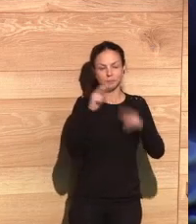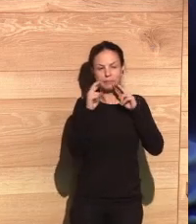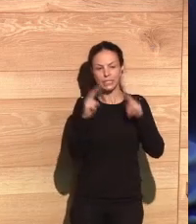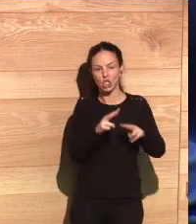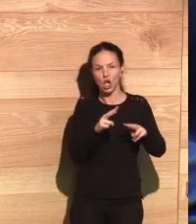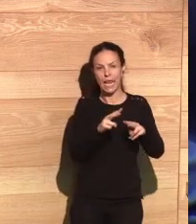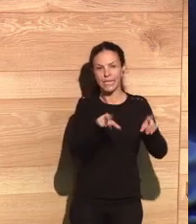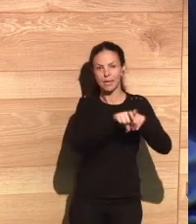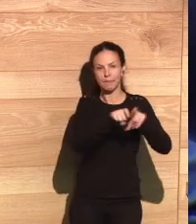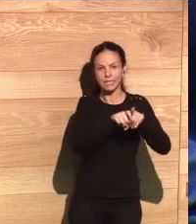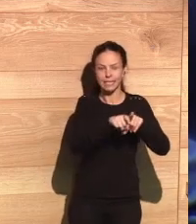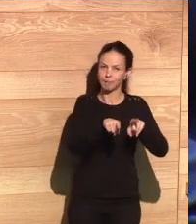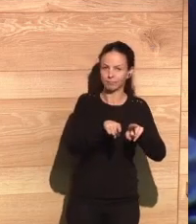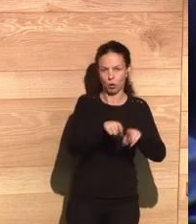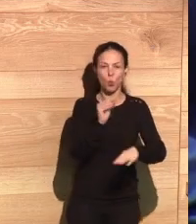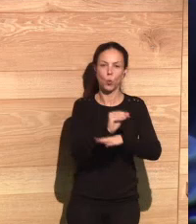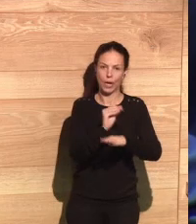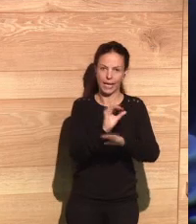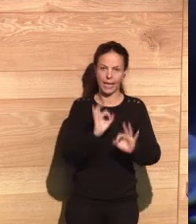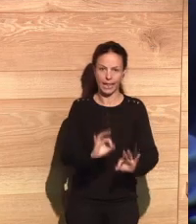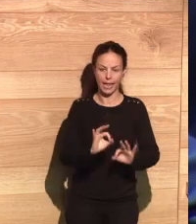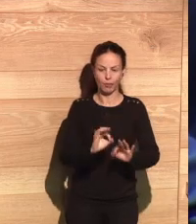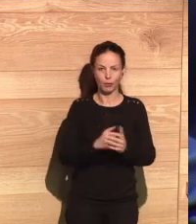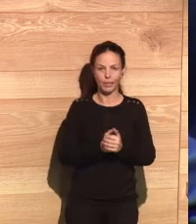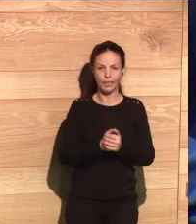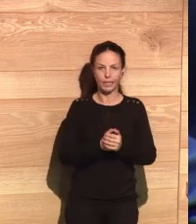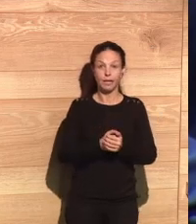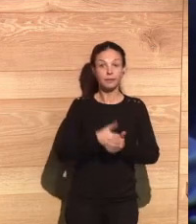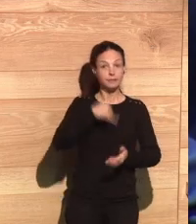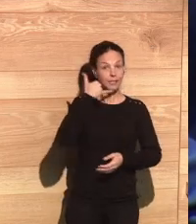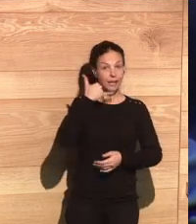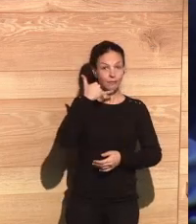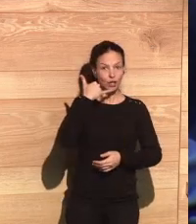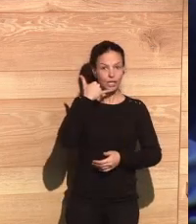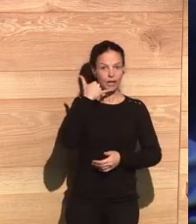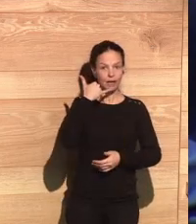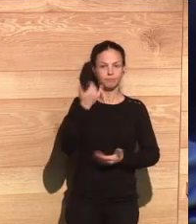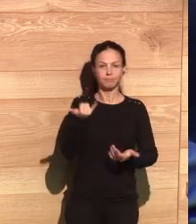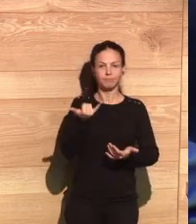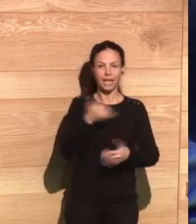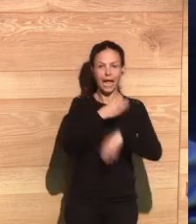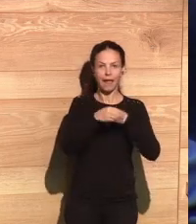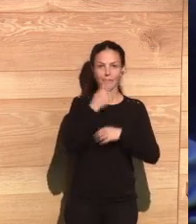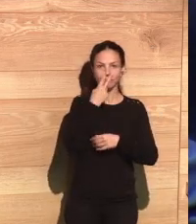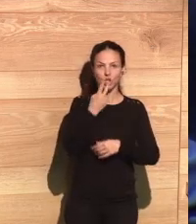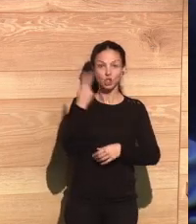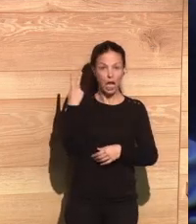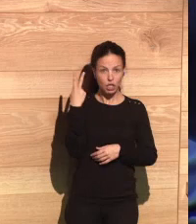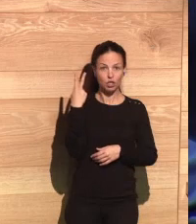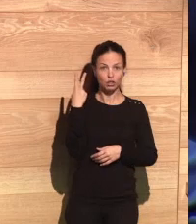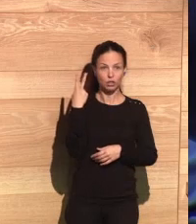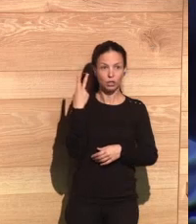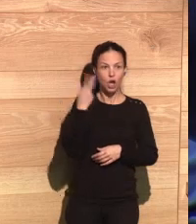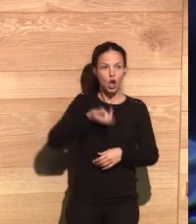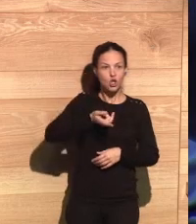need from the companies to develop a view and a vision that we need to handle with a lot of care. In Telefonica, two years